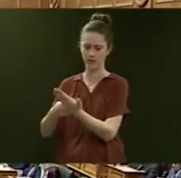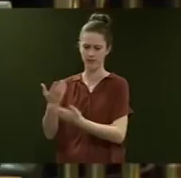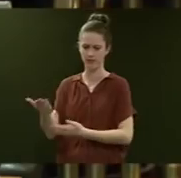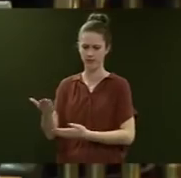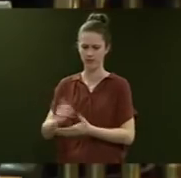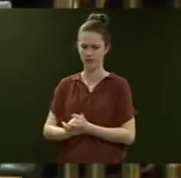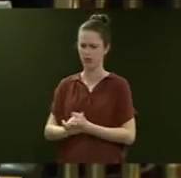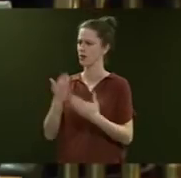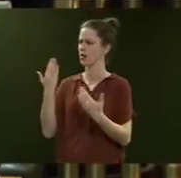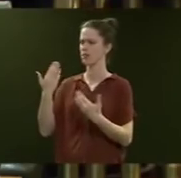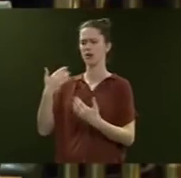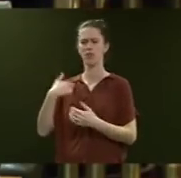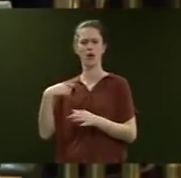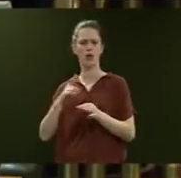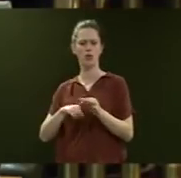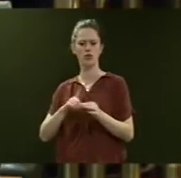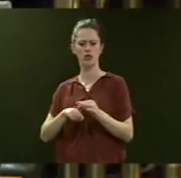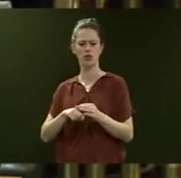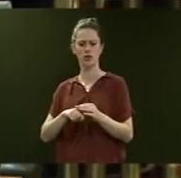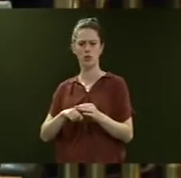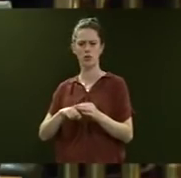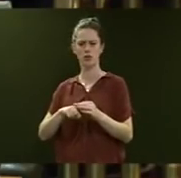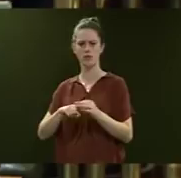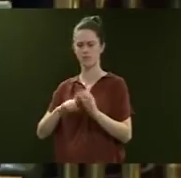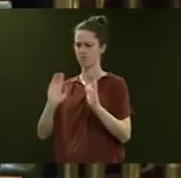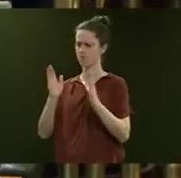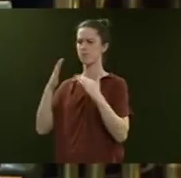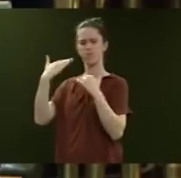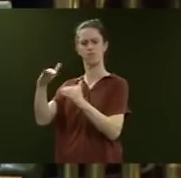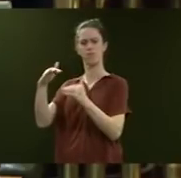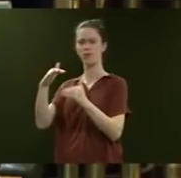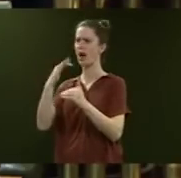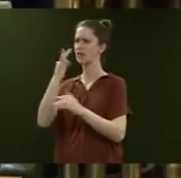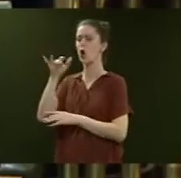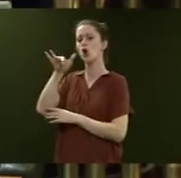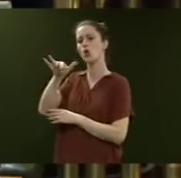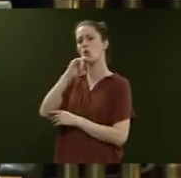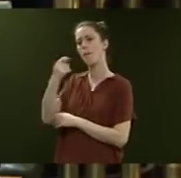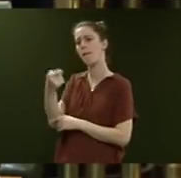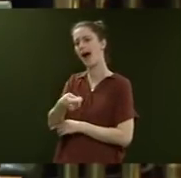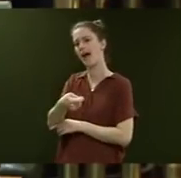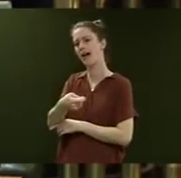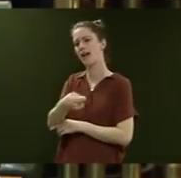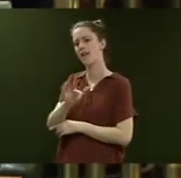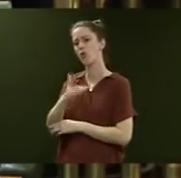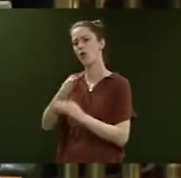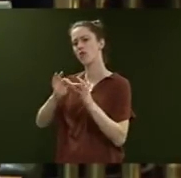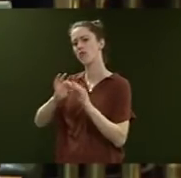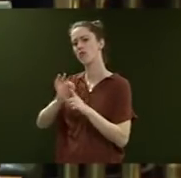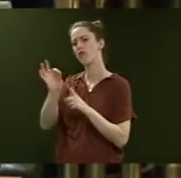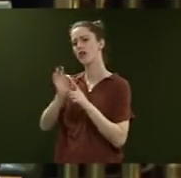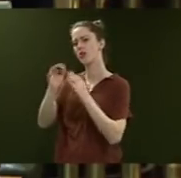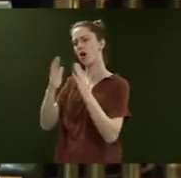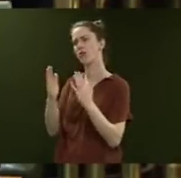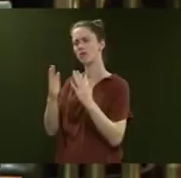Mr Speaker, my question was tight and asked who will pay the cost of improvements to homes.